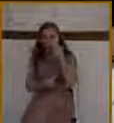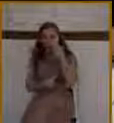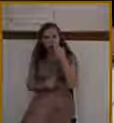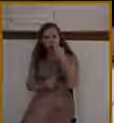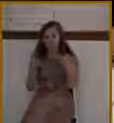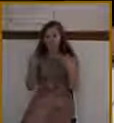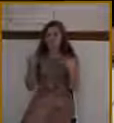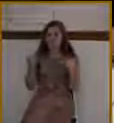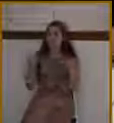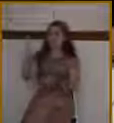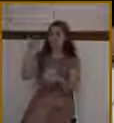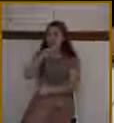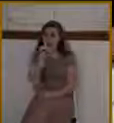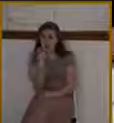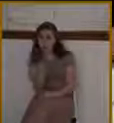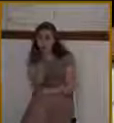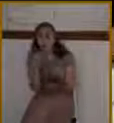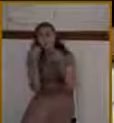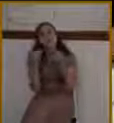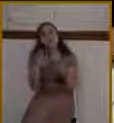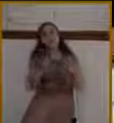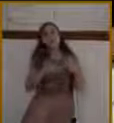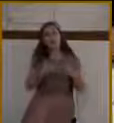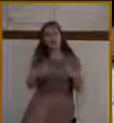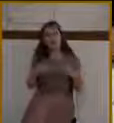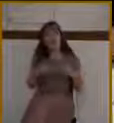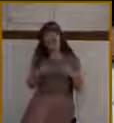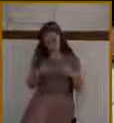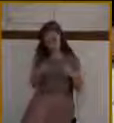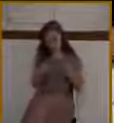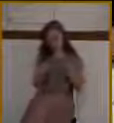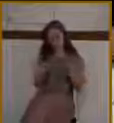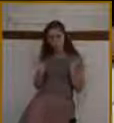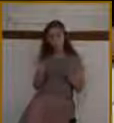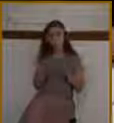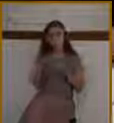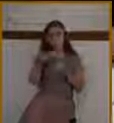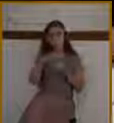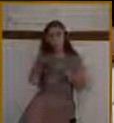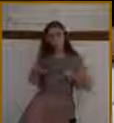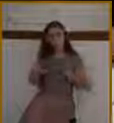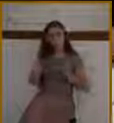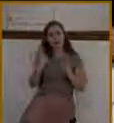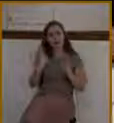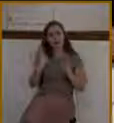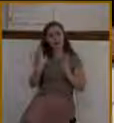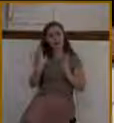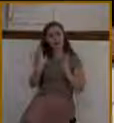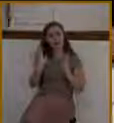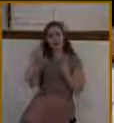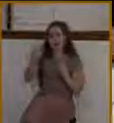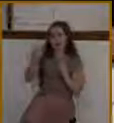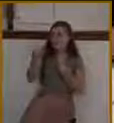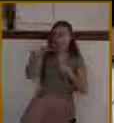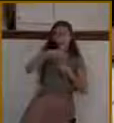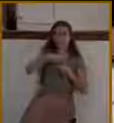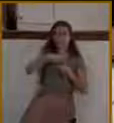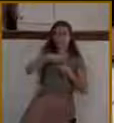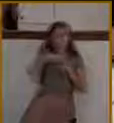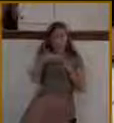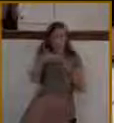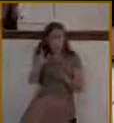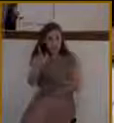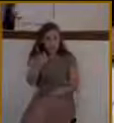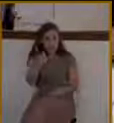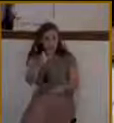in. Have you done that? Are you absolutely certain of that? Because, friend, this is the